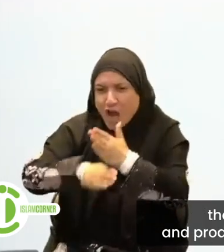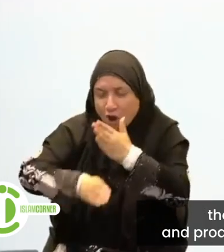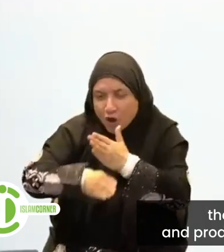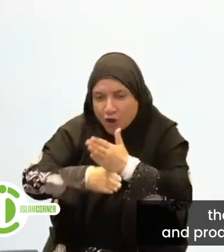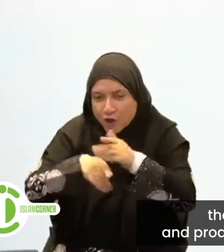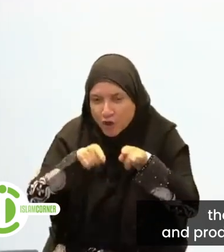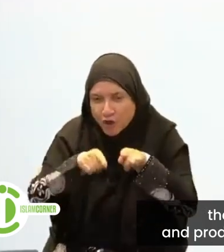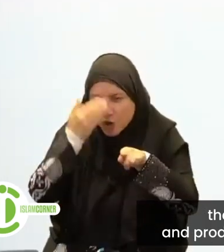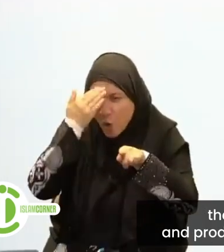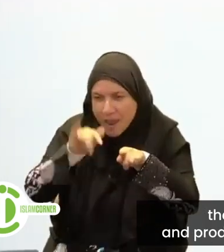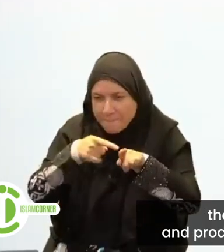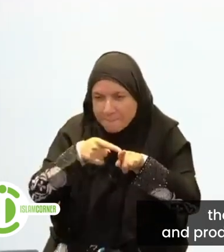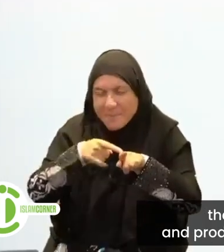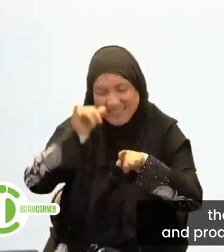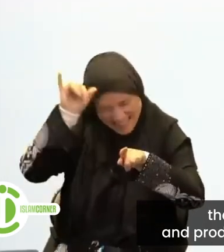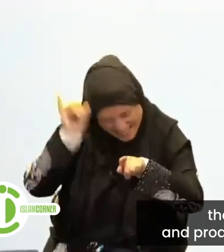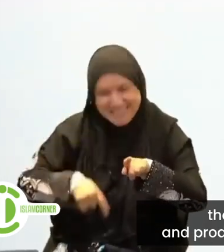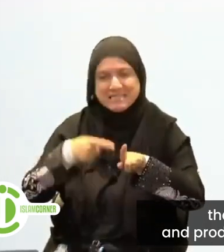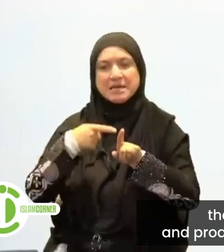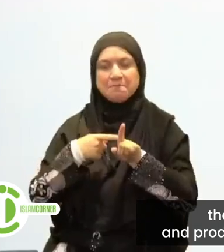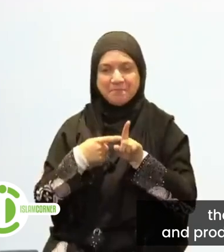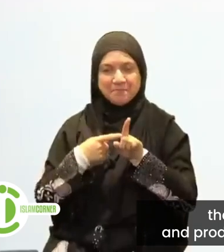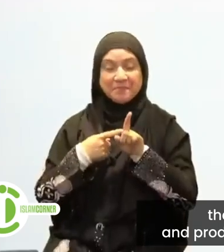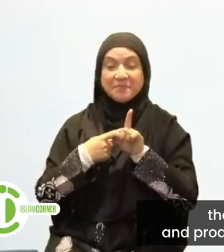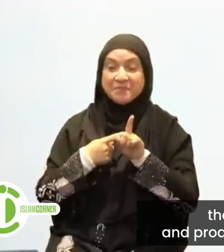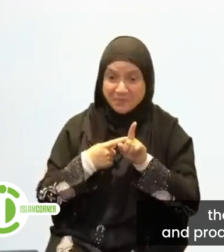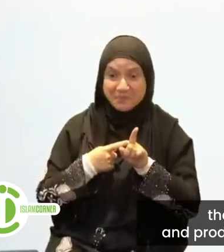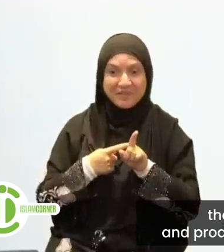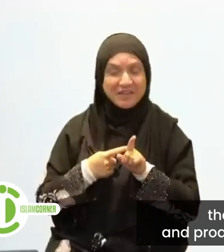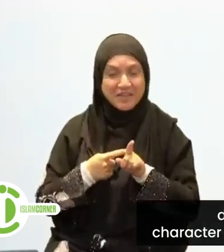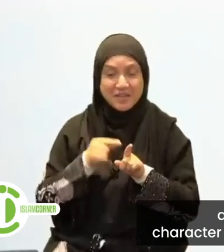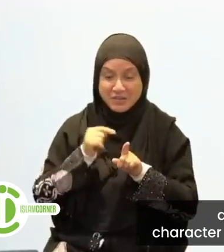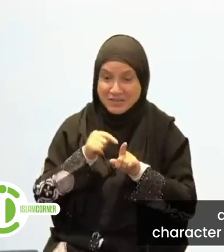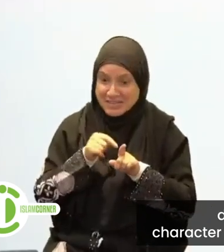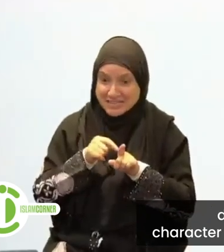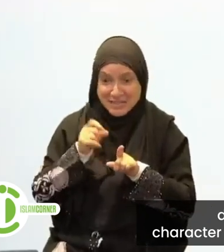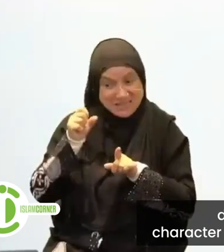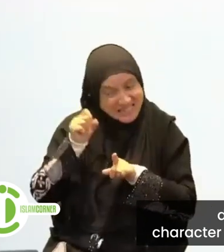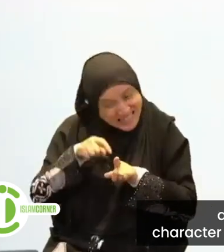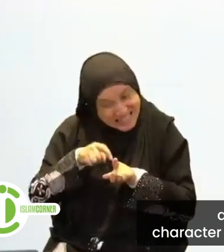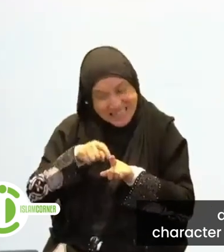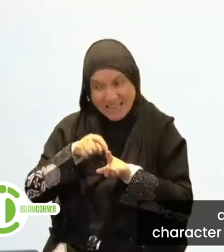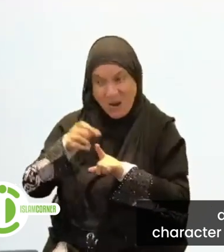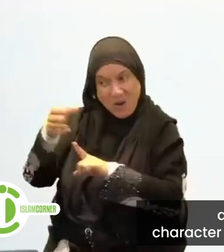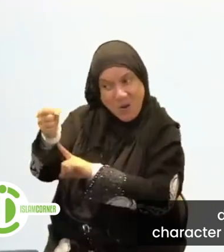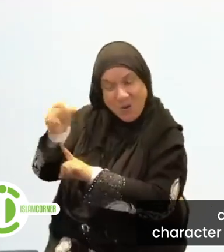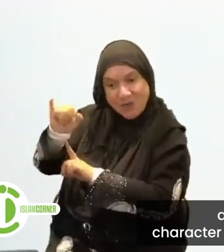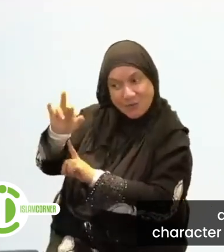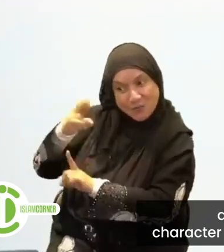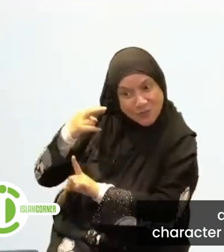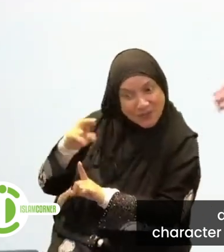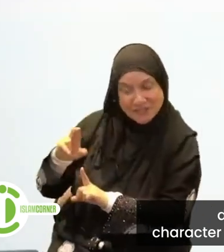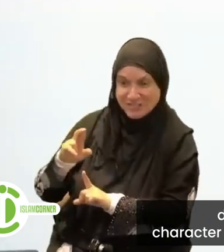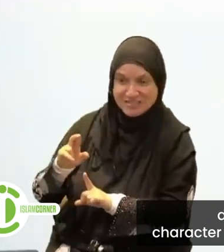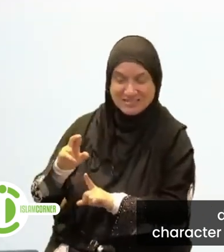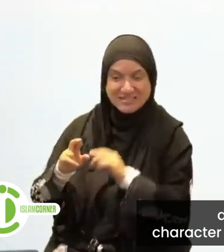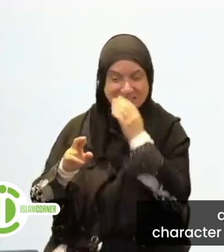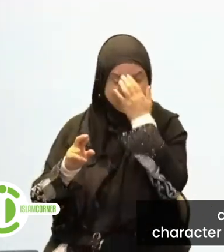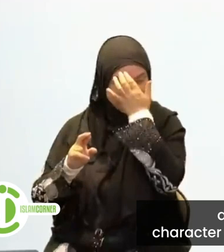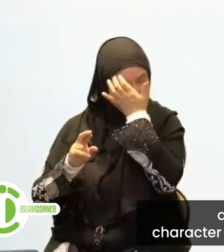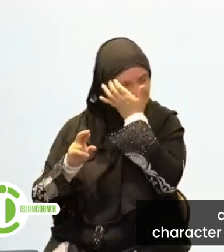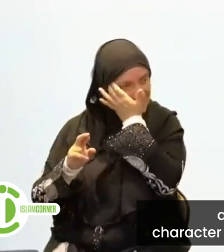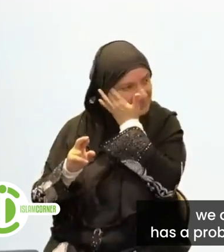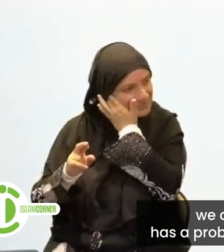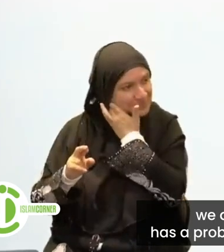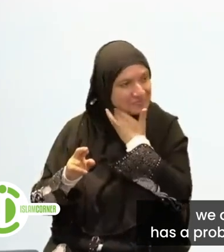and at the same time serve our neighbors, produce harmony and benefit in society, demonstrate beautiful prophetic character, all while holding on